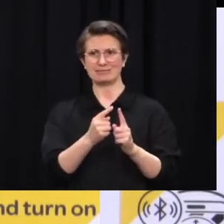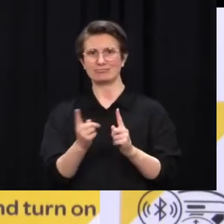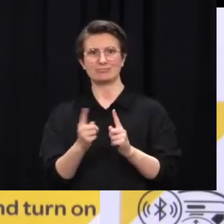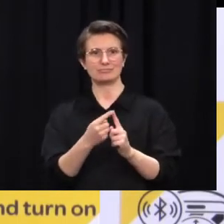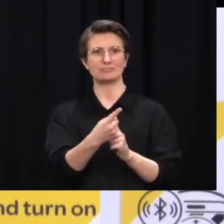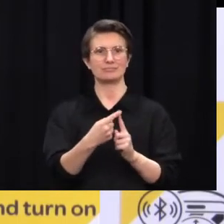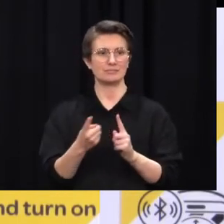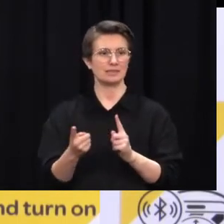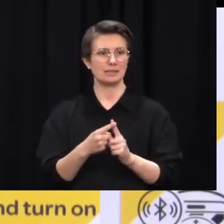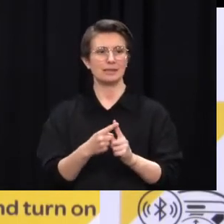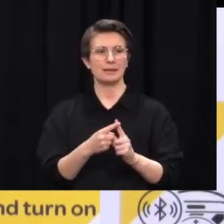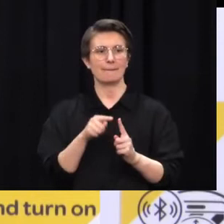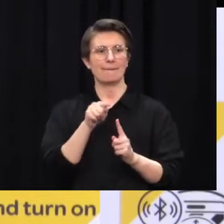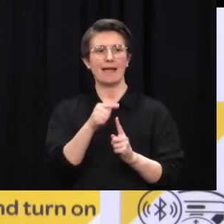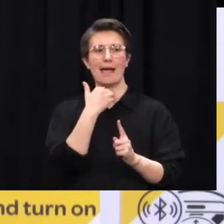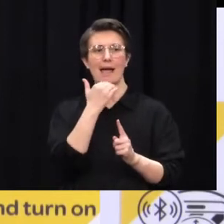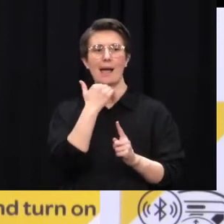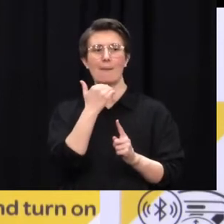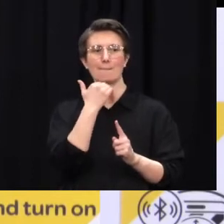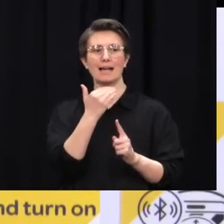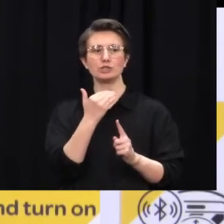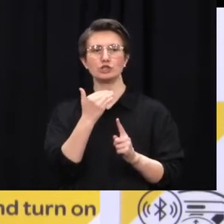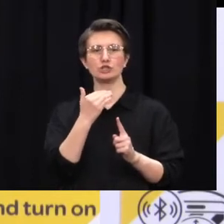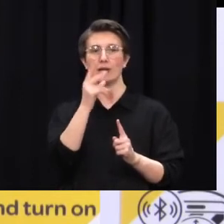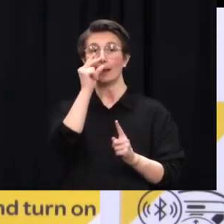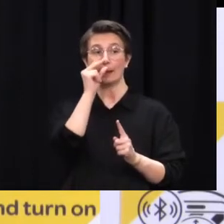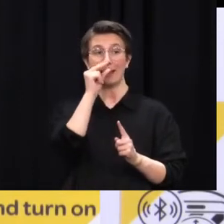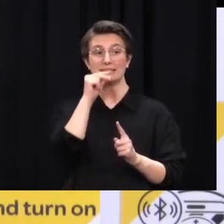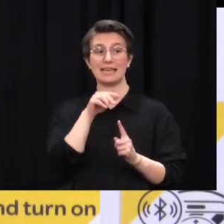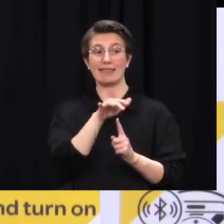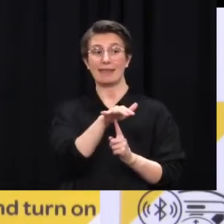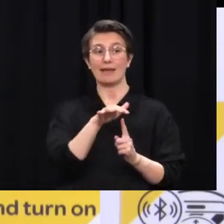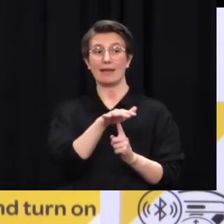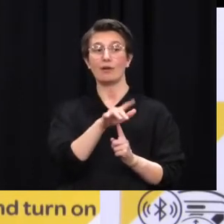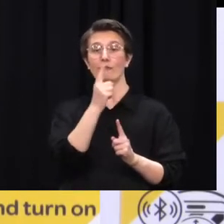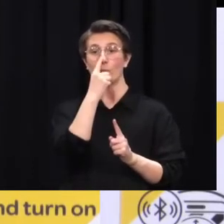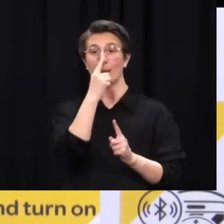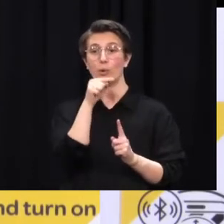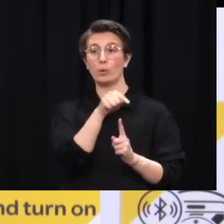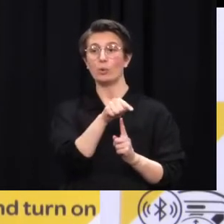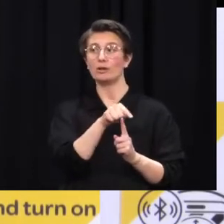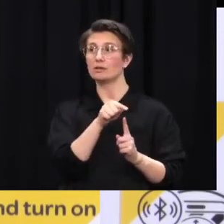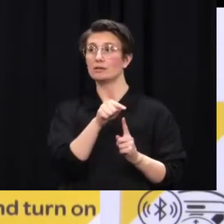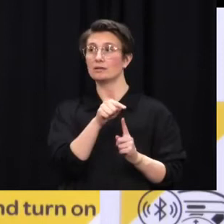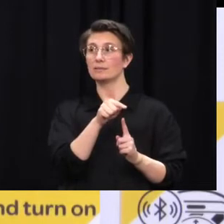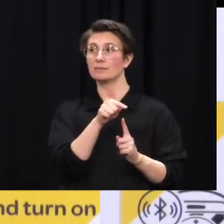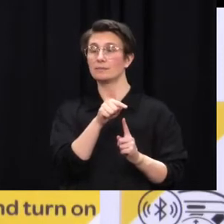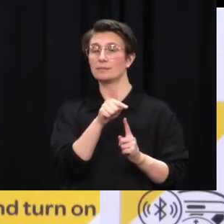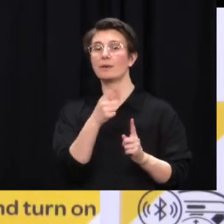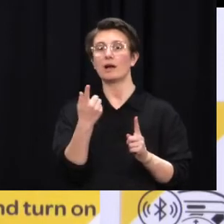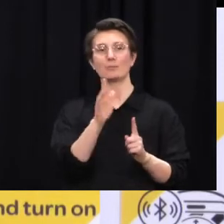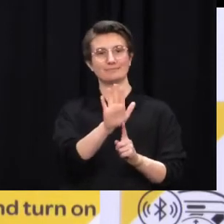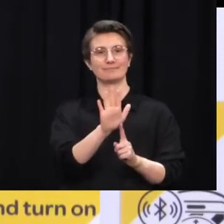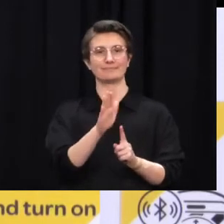and Christchurch also have capacity as well. They'll be in dual-use facilities, though, where we separate out different wings of the